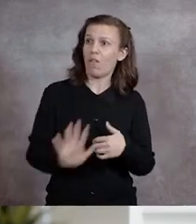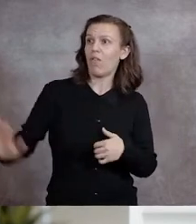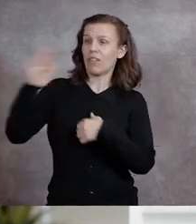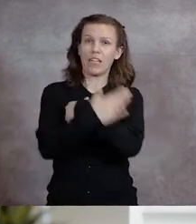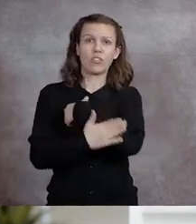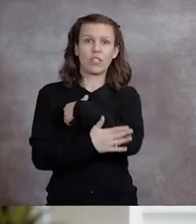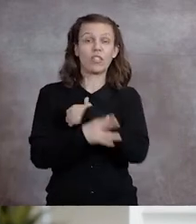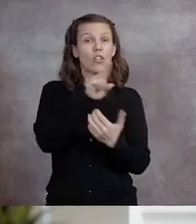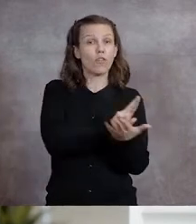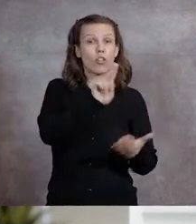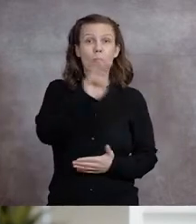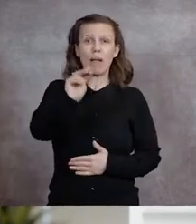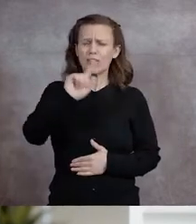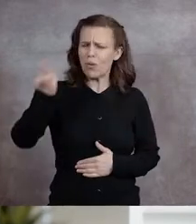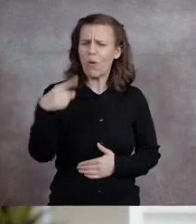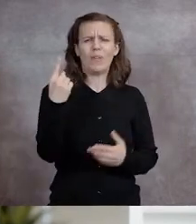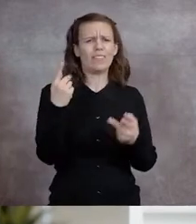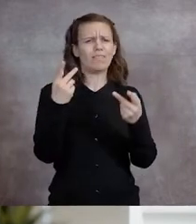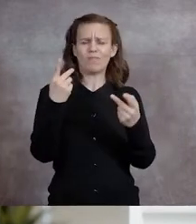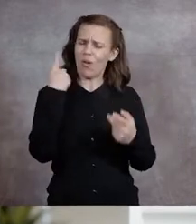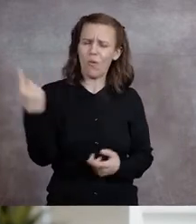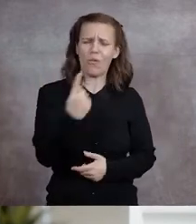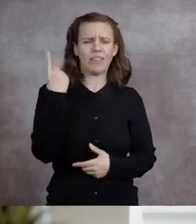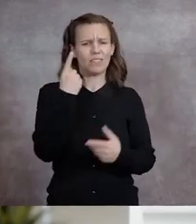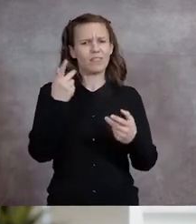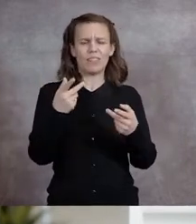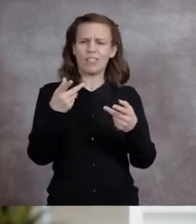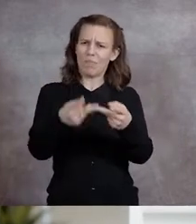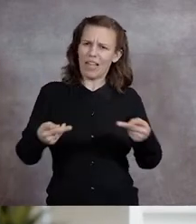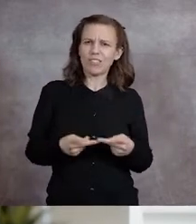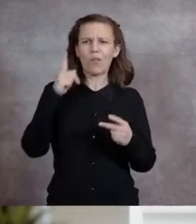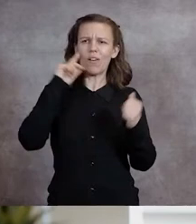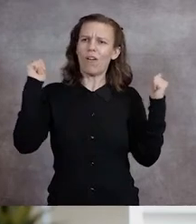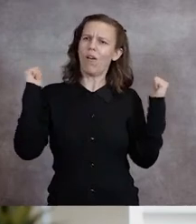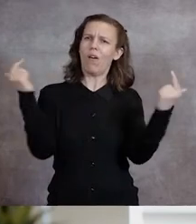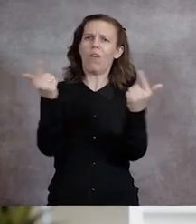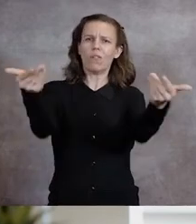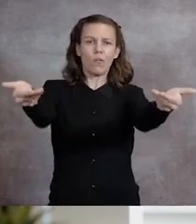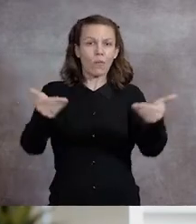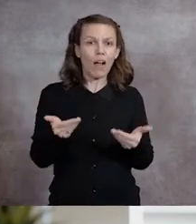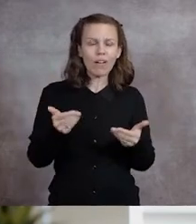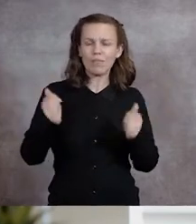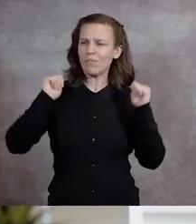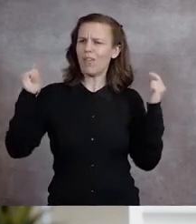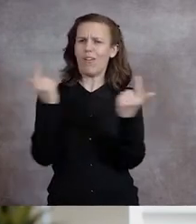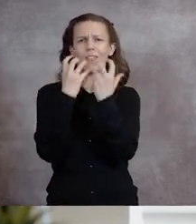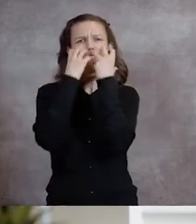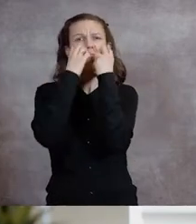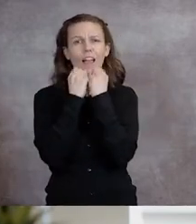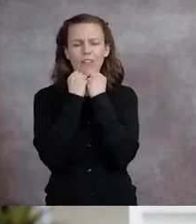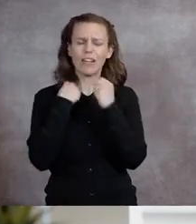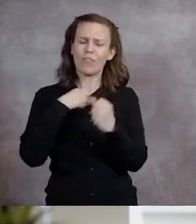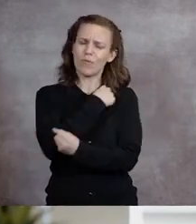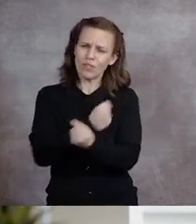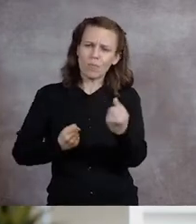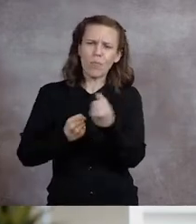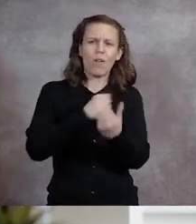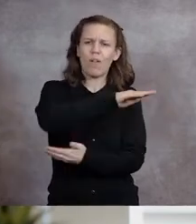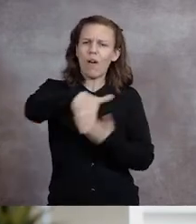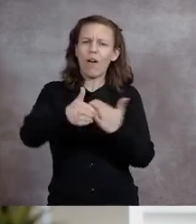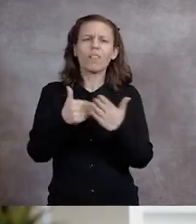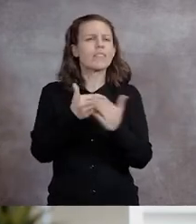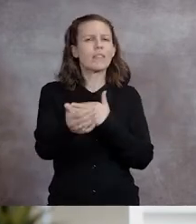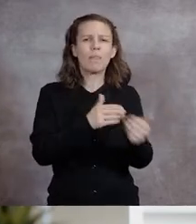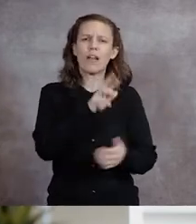Mexico will always be a place where all are welcomed, all are valued, and all are supported regardless of